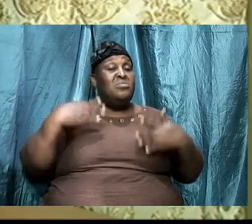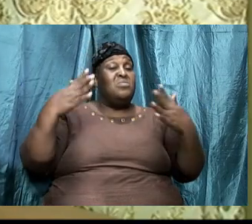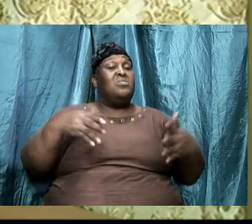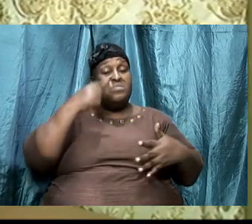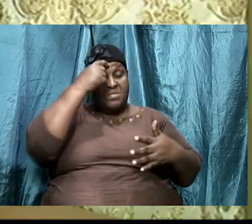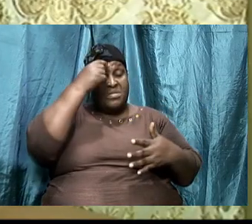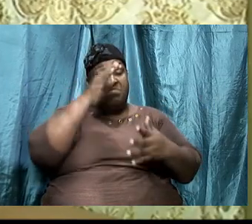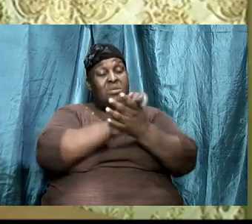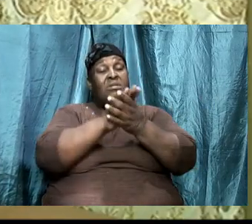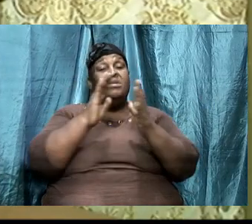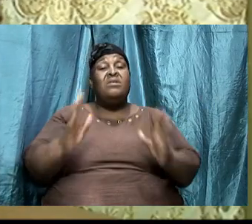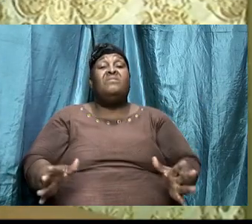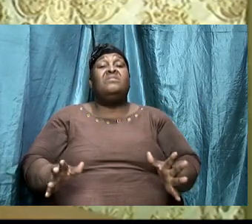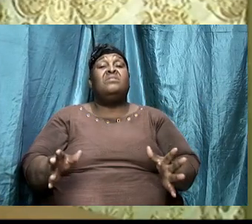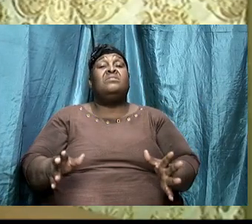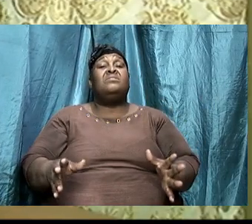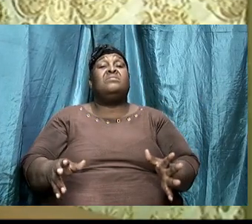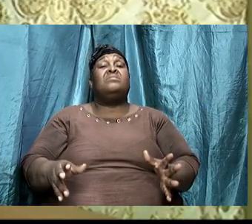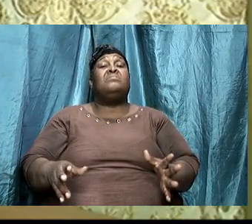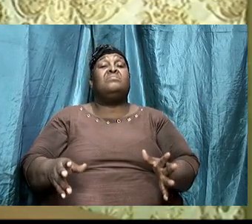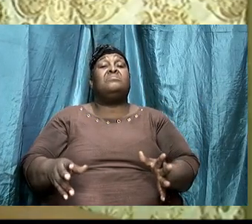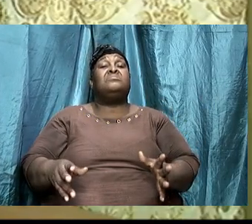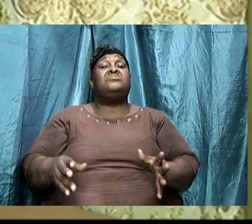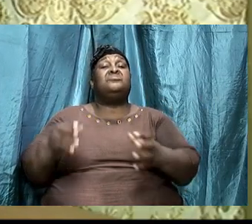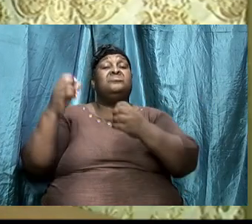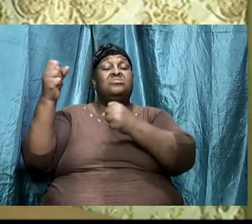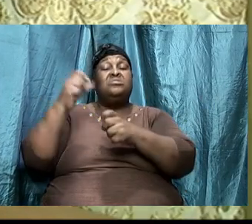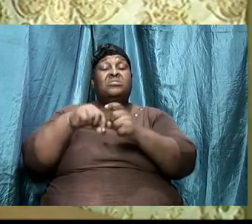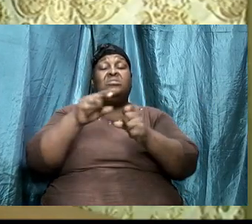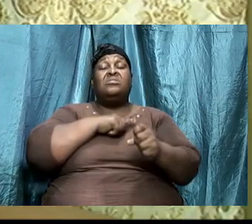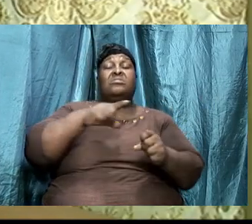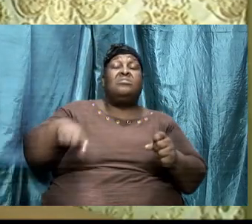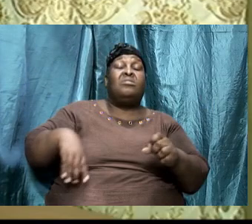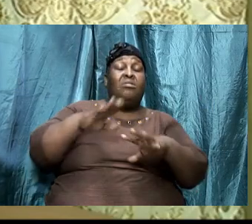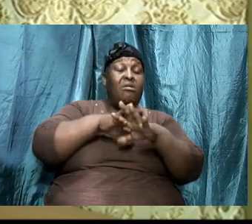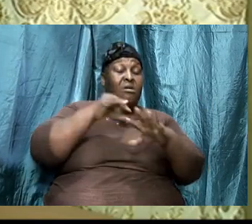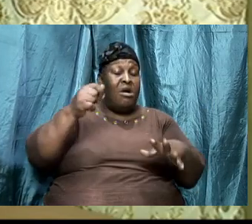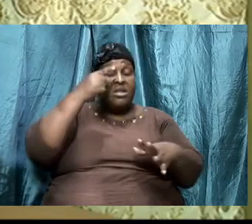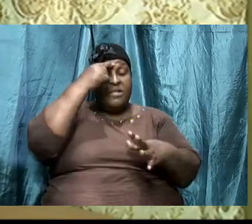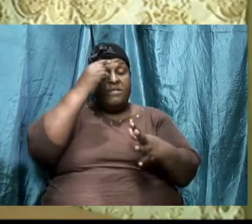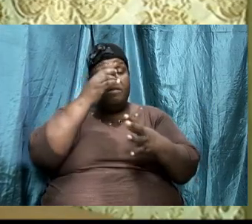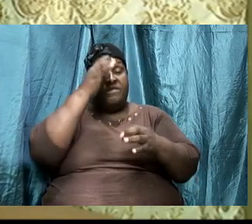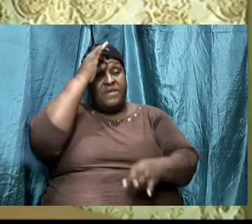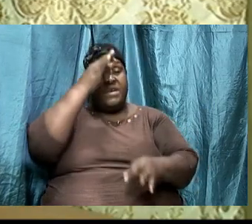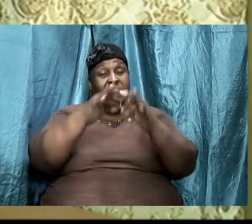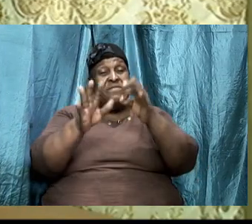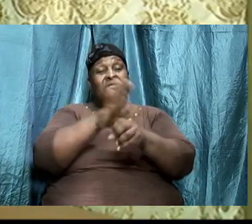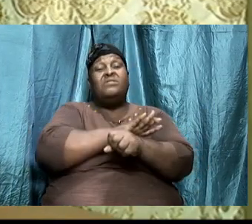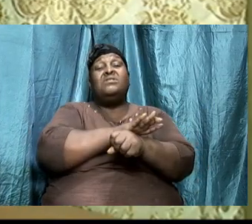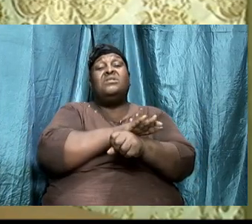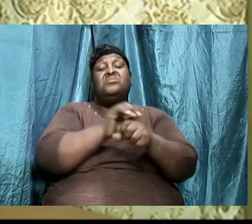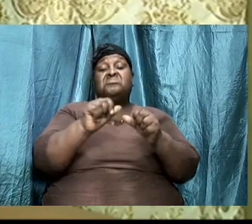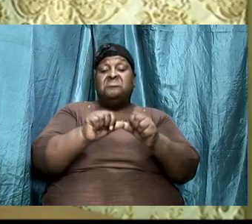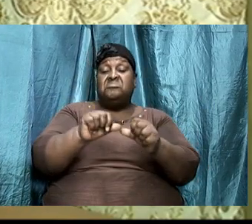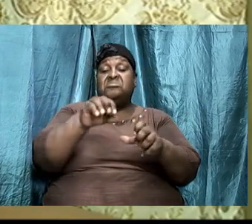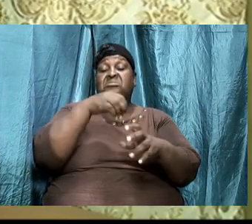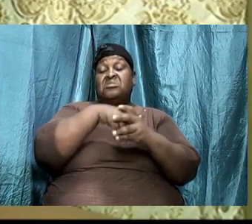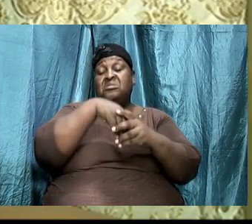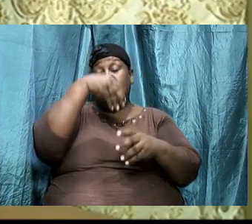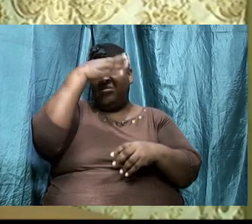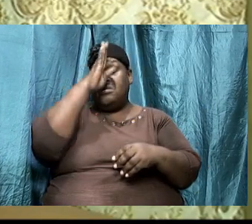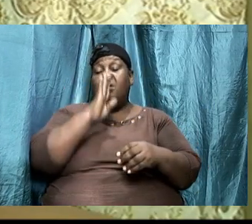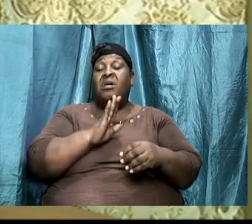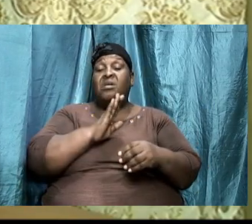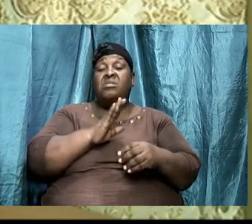Lord he is calling them to faithfulness faithfulness to abide in Christ and trusting in the